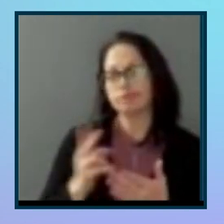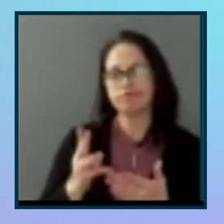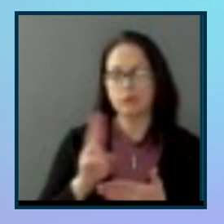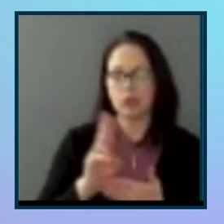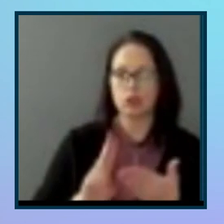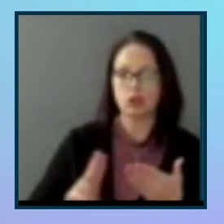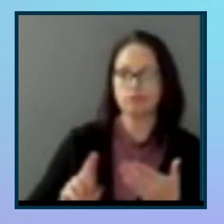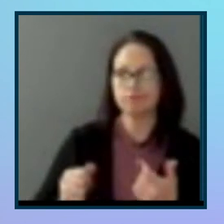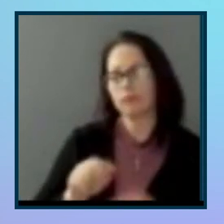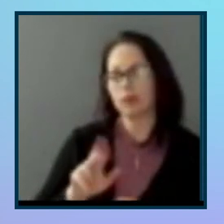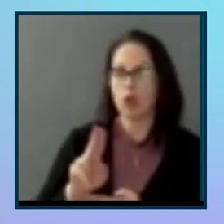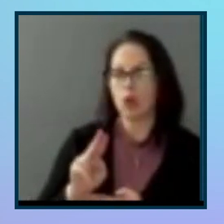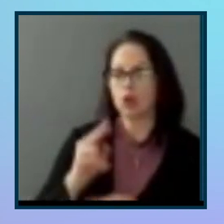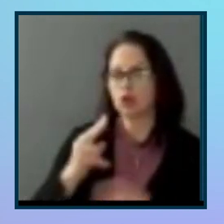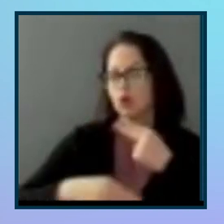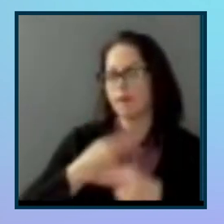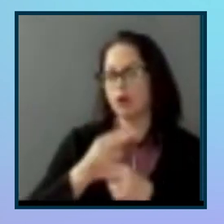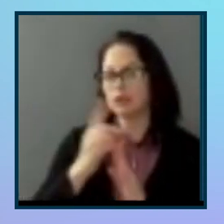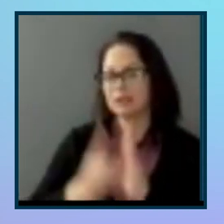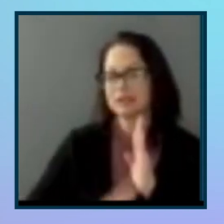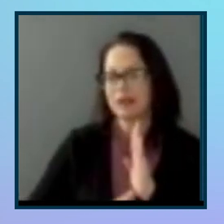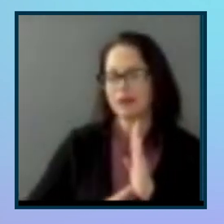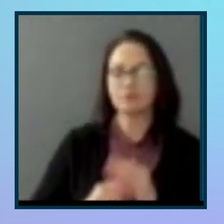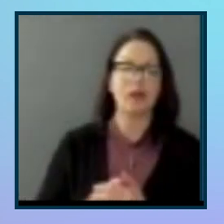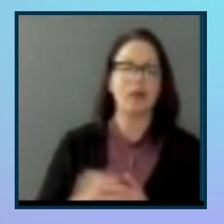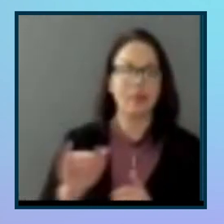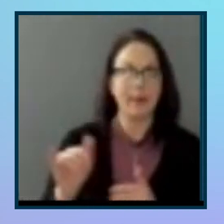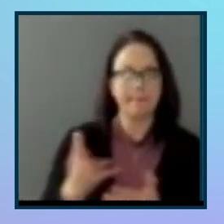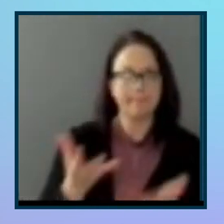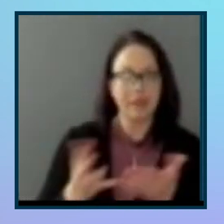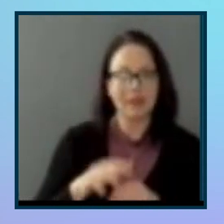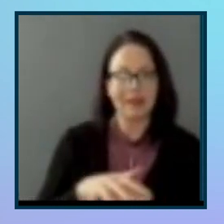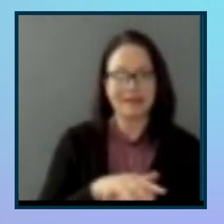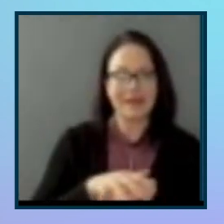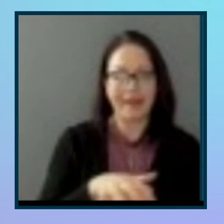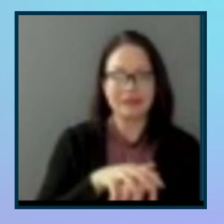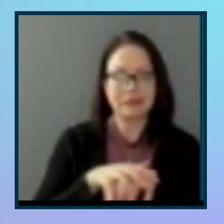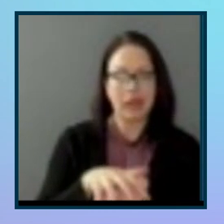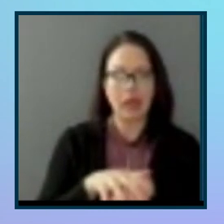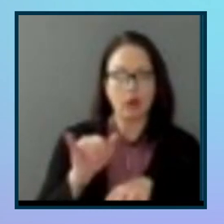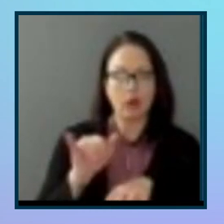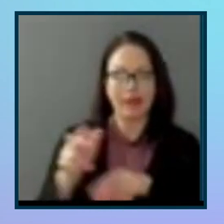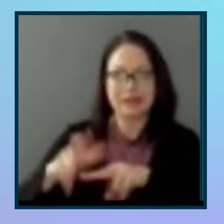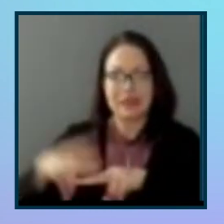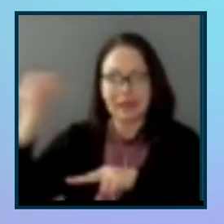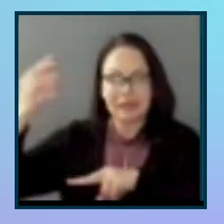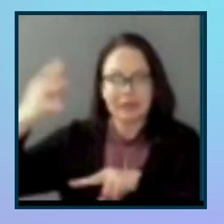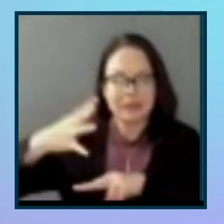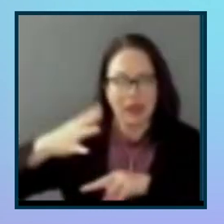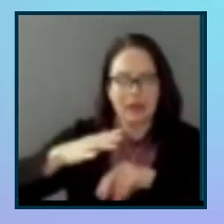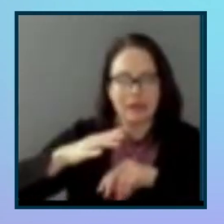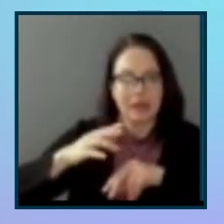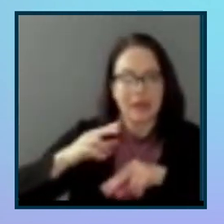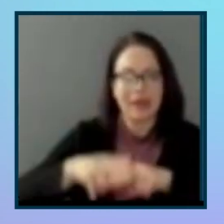Have you thought about incorporating tactile sensations like sitting in the sun versus sitting in the shade for this project? No, but